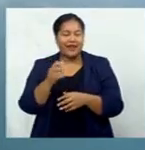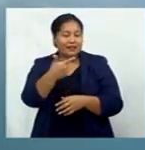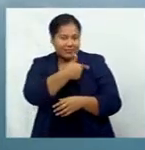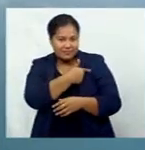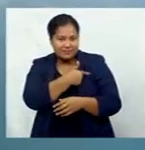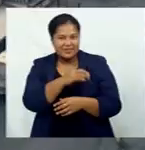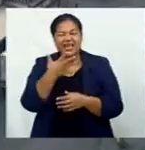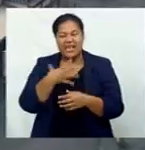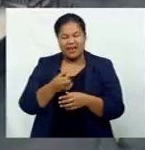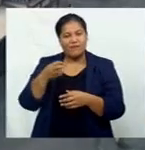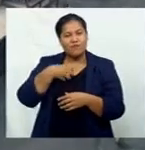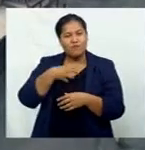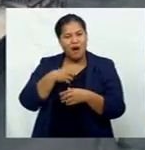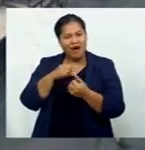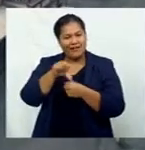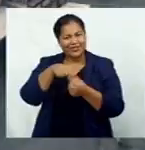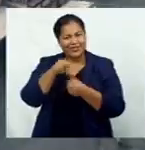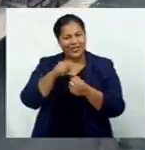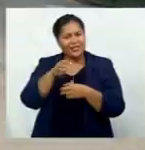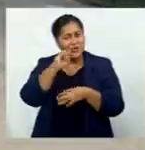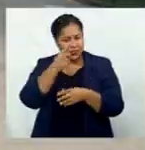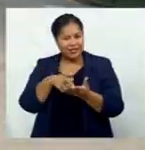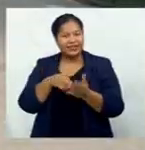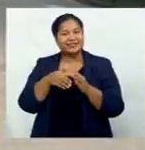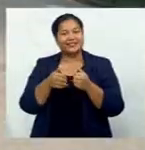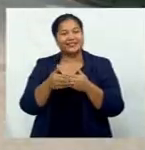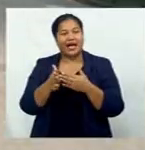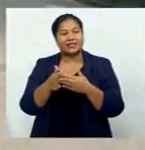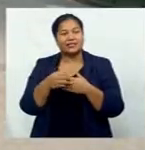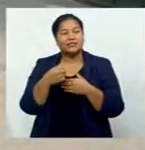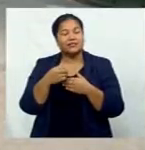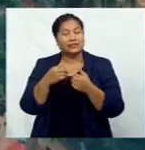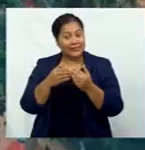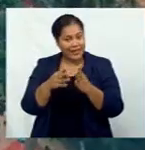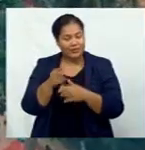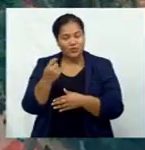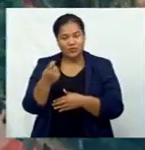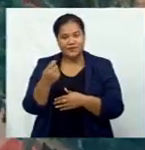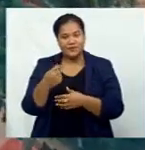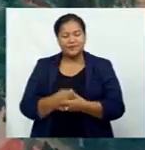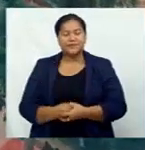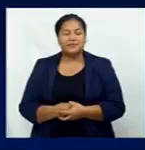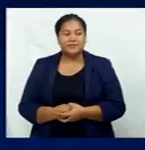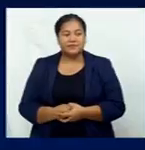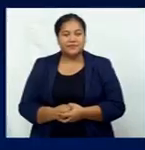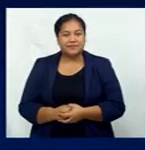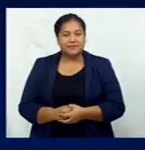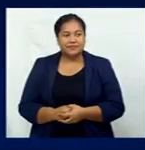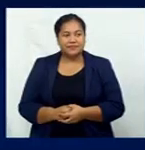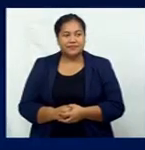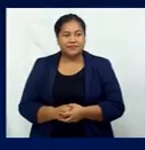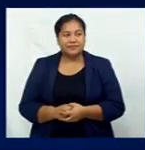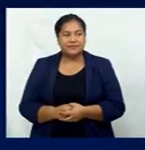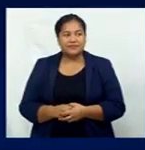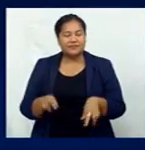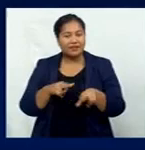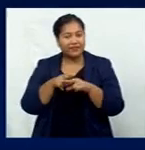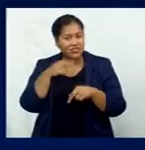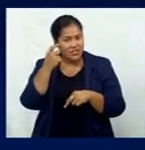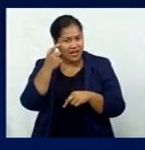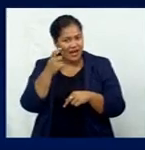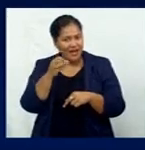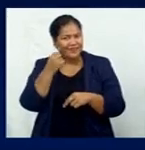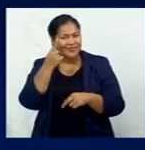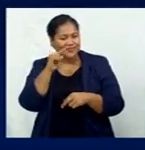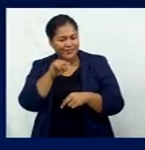will get their businesses back on track soon. Saini Animboila, FBC News. FijiCare has been recognized